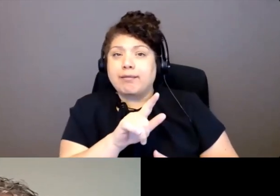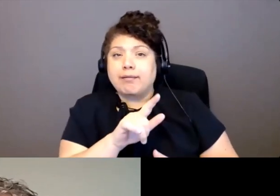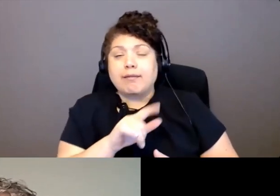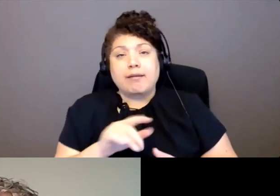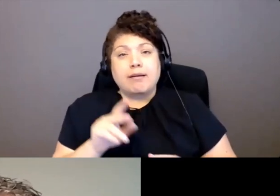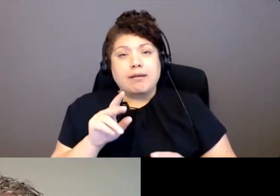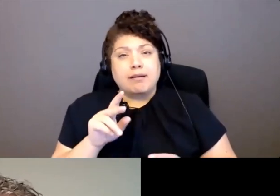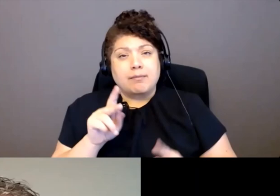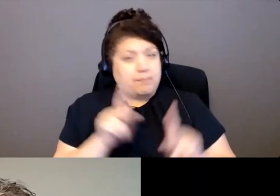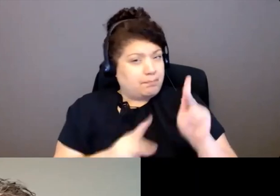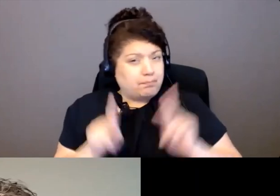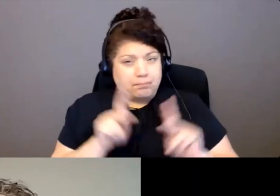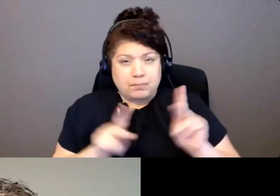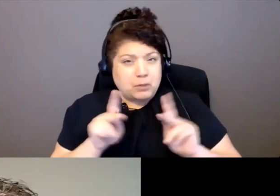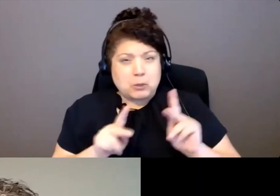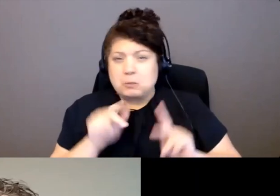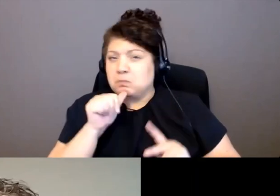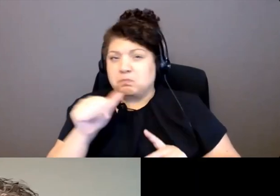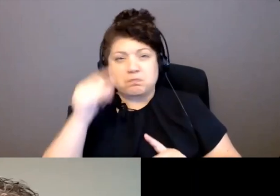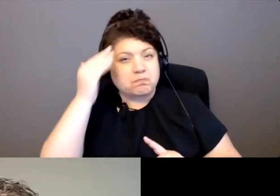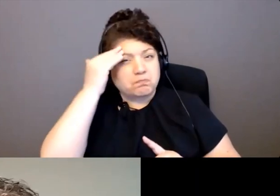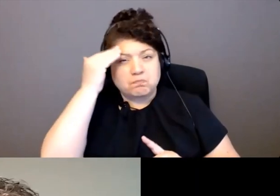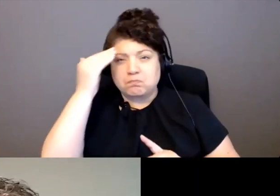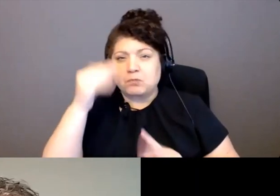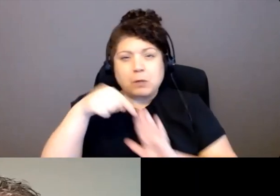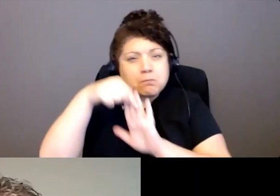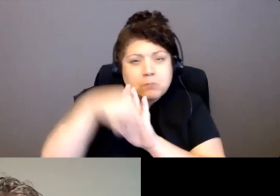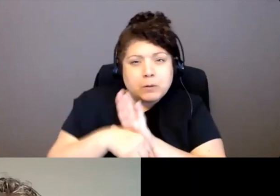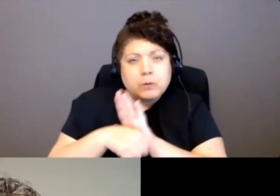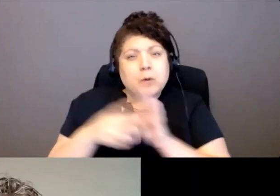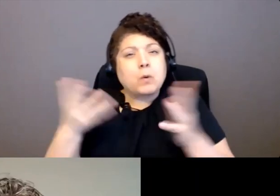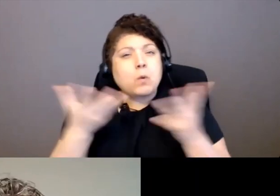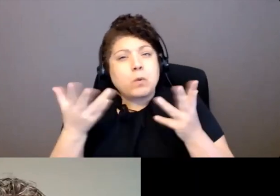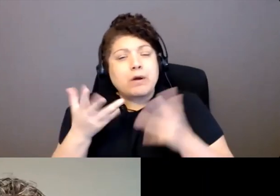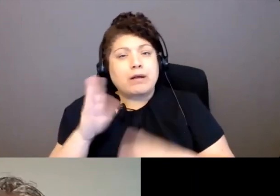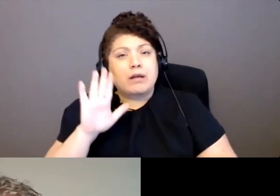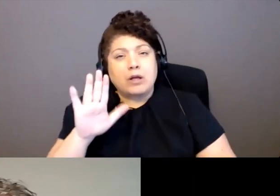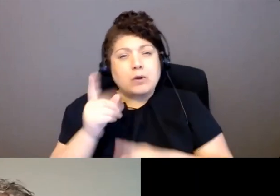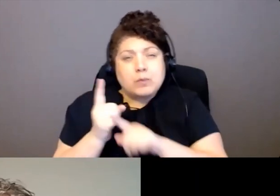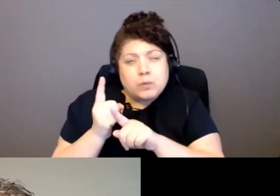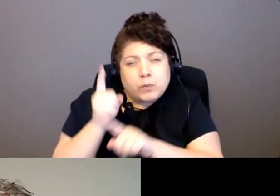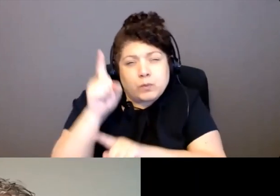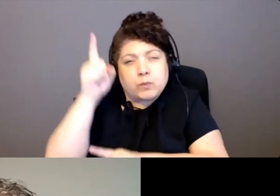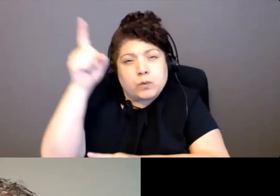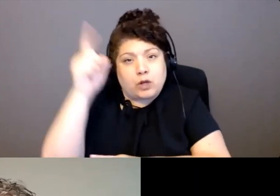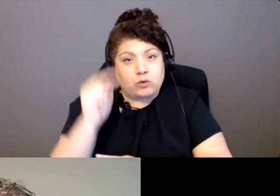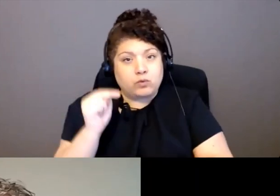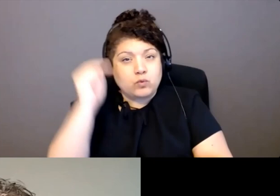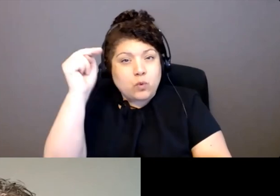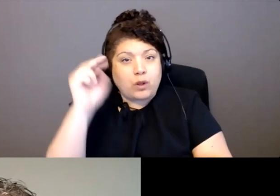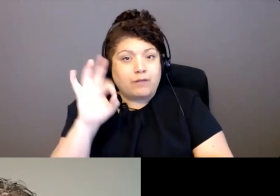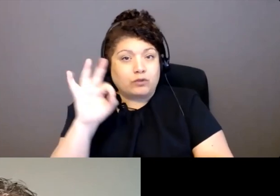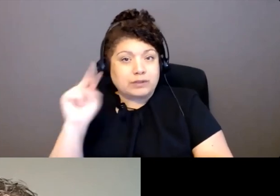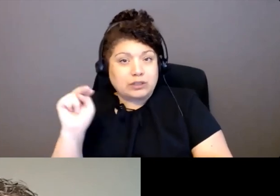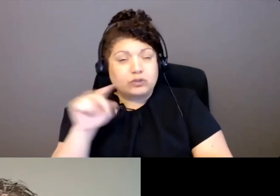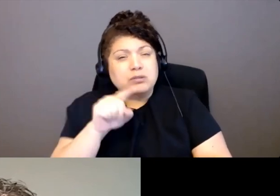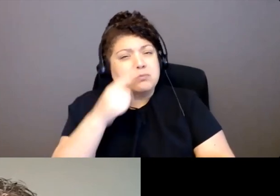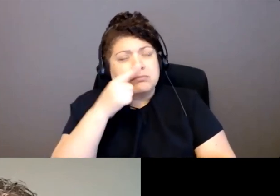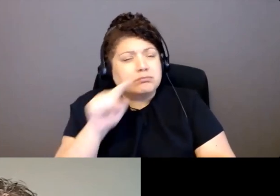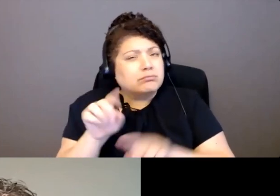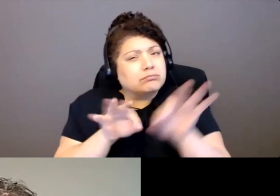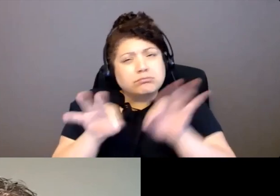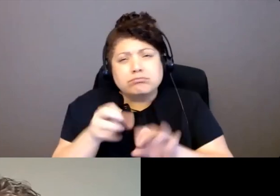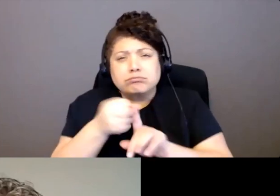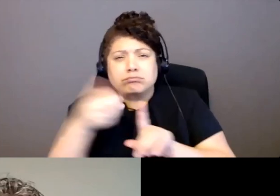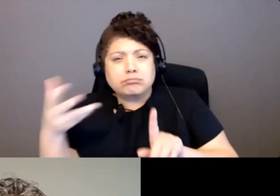familiar with life in a remote northern First Nation. Can you just talk a little bit about what life is really